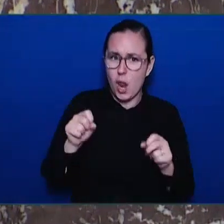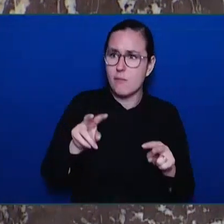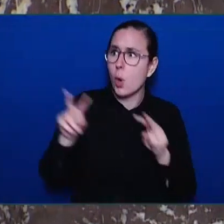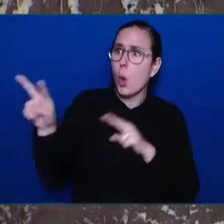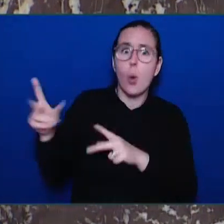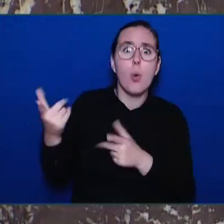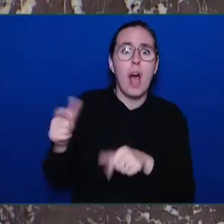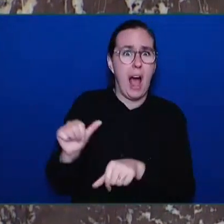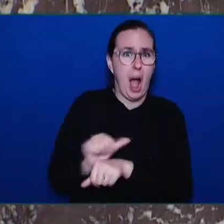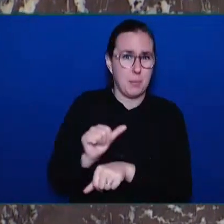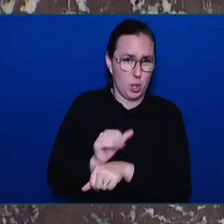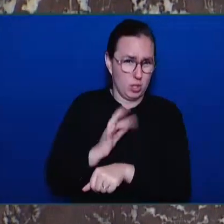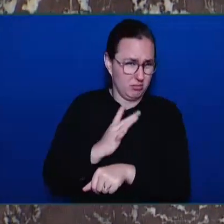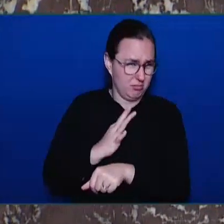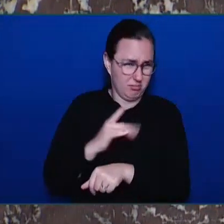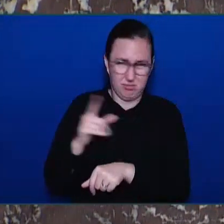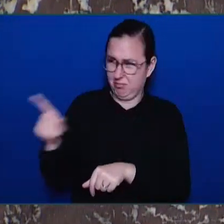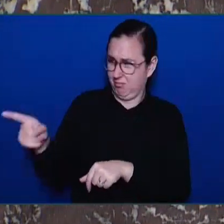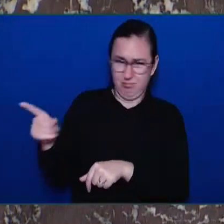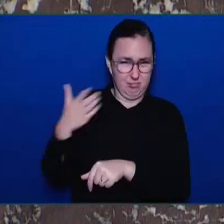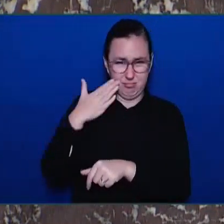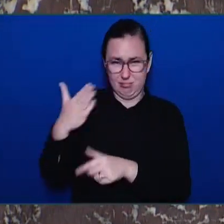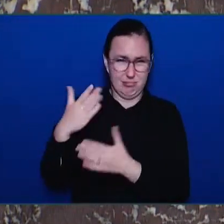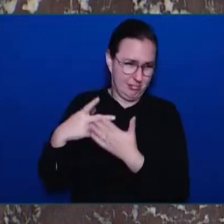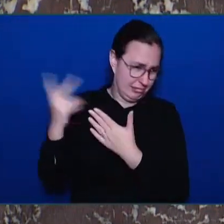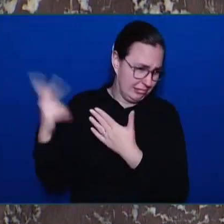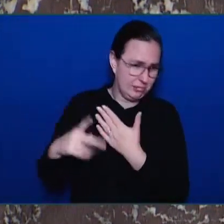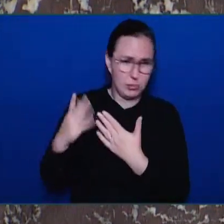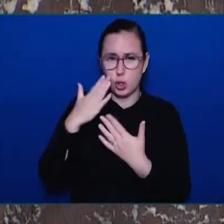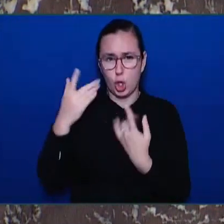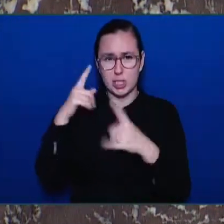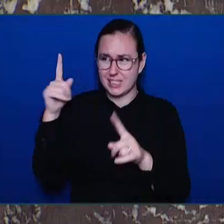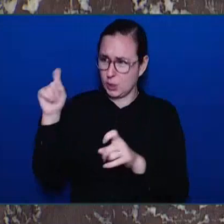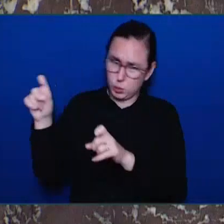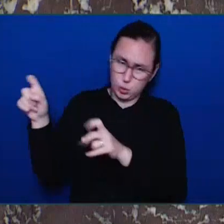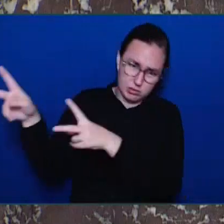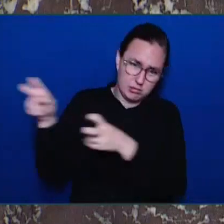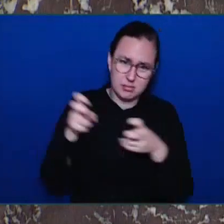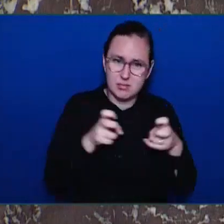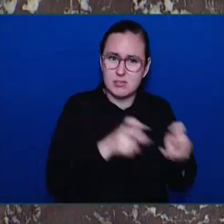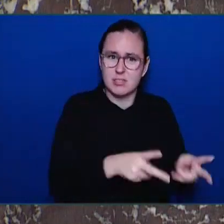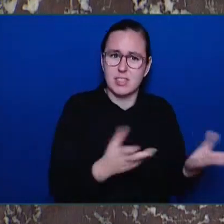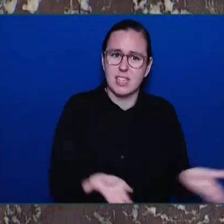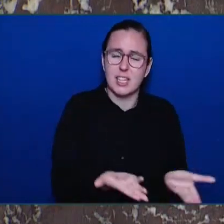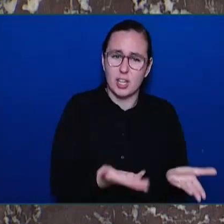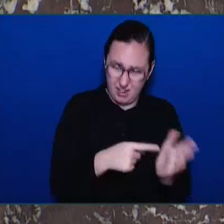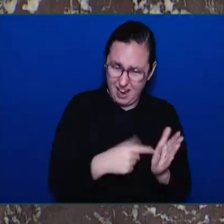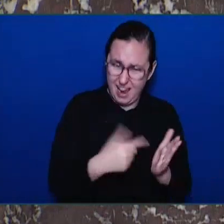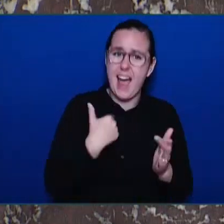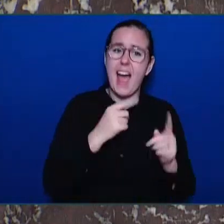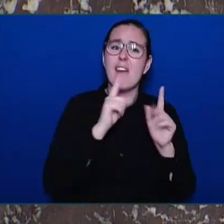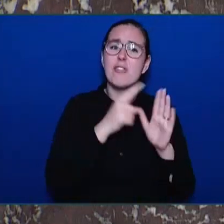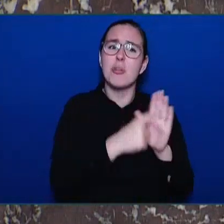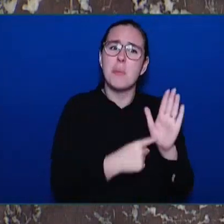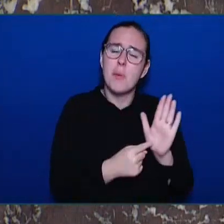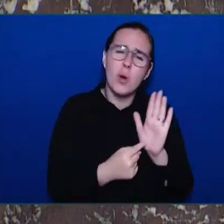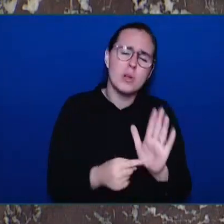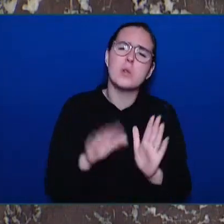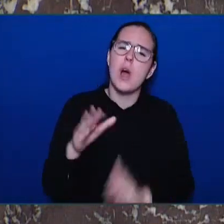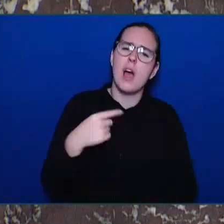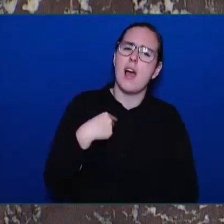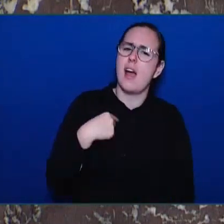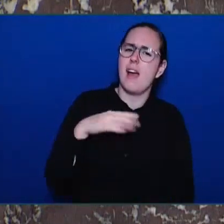had acted on the 2018 report. But when I attended the recovery conference in Calgary last week, with experts